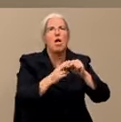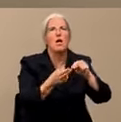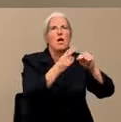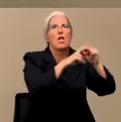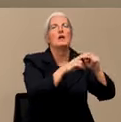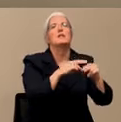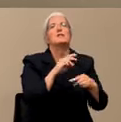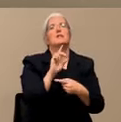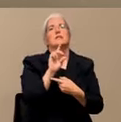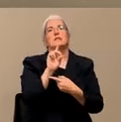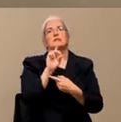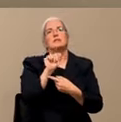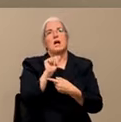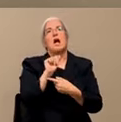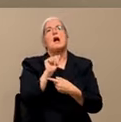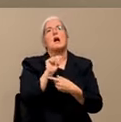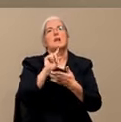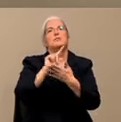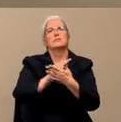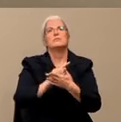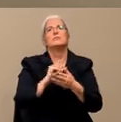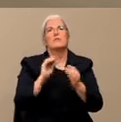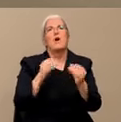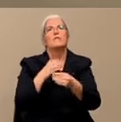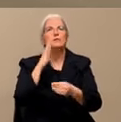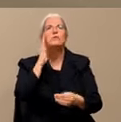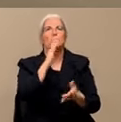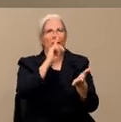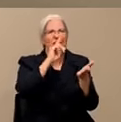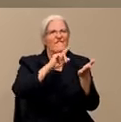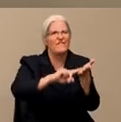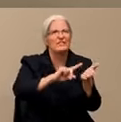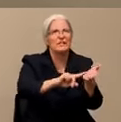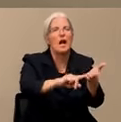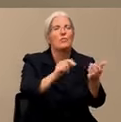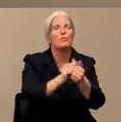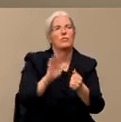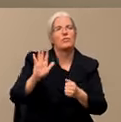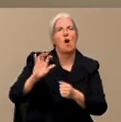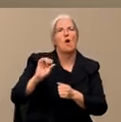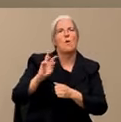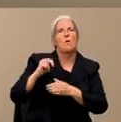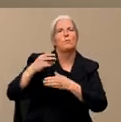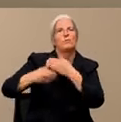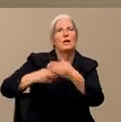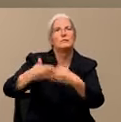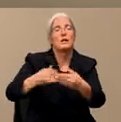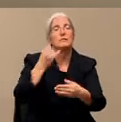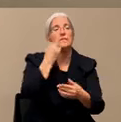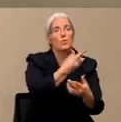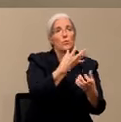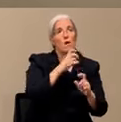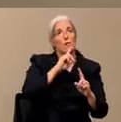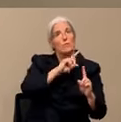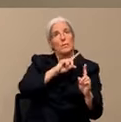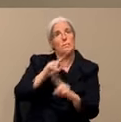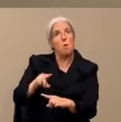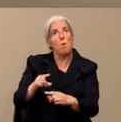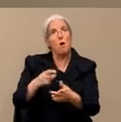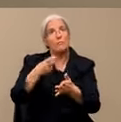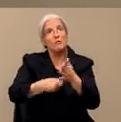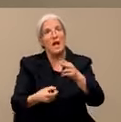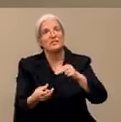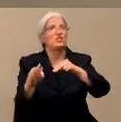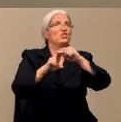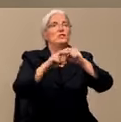those investigations with her staff. So if you want to report an incident of price gouging, again, we'll post the